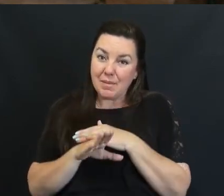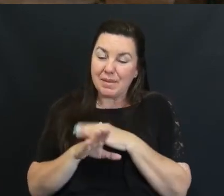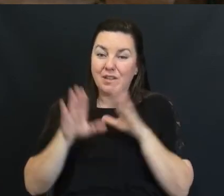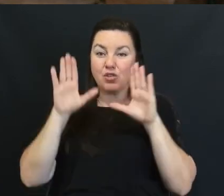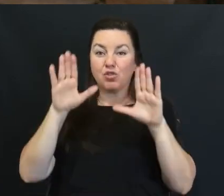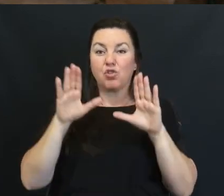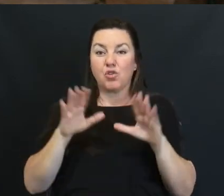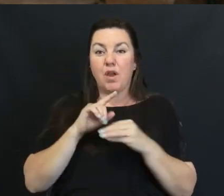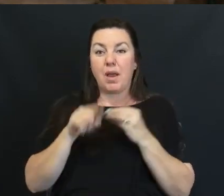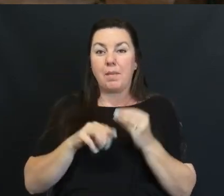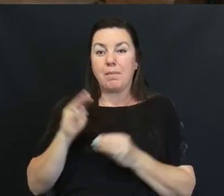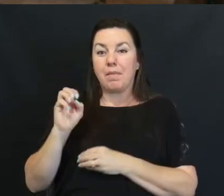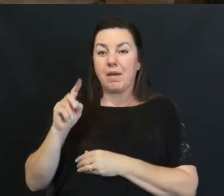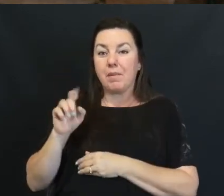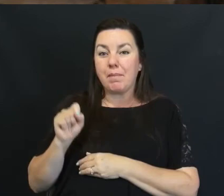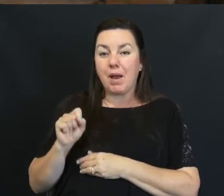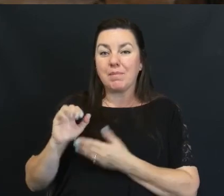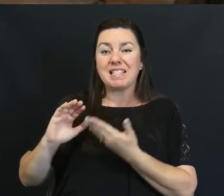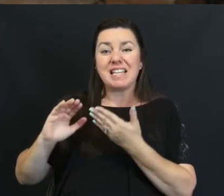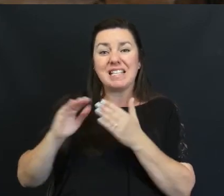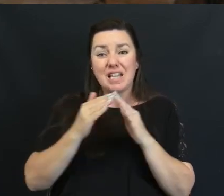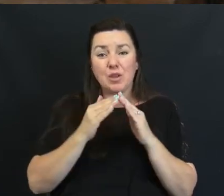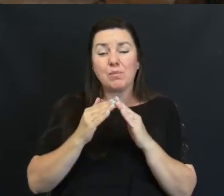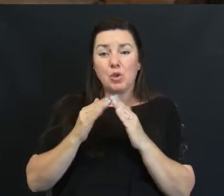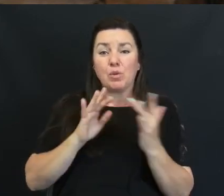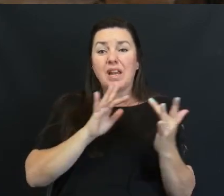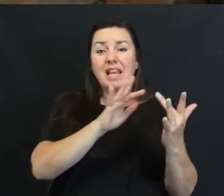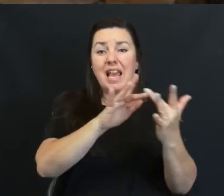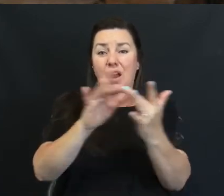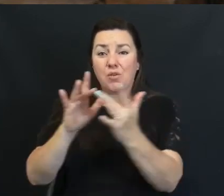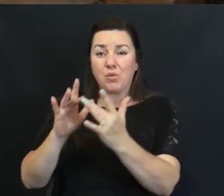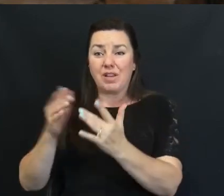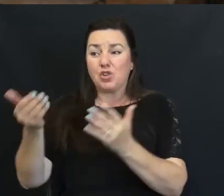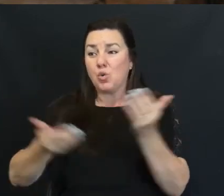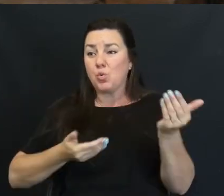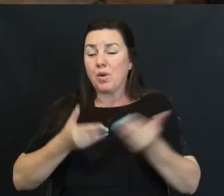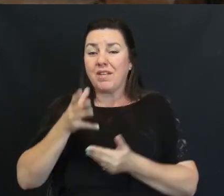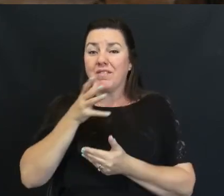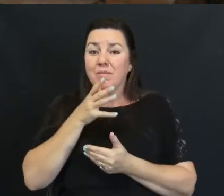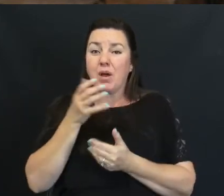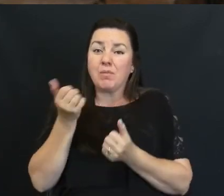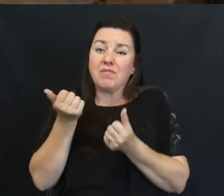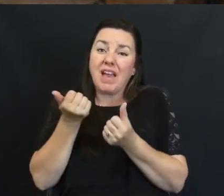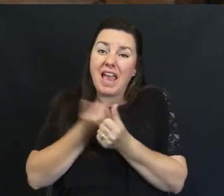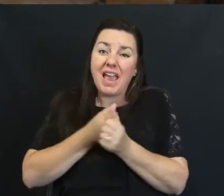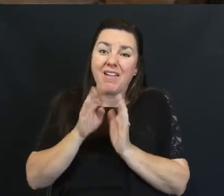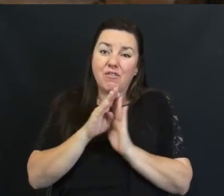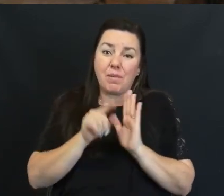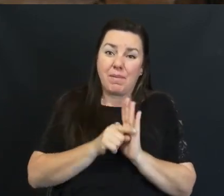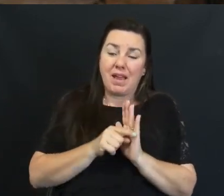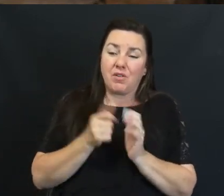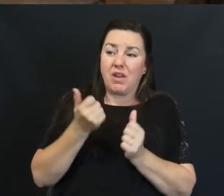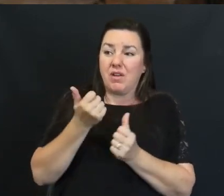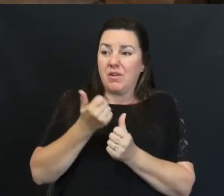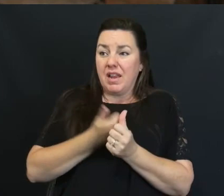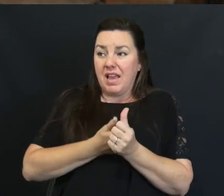About Mops Is That It It A Community Outreach So We Are Inviting Moms From Every Background Every